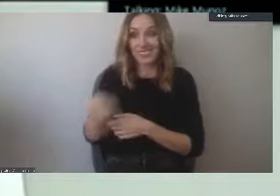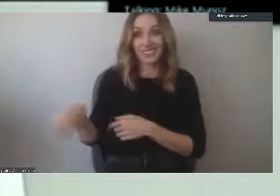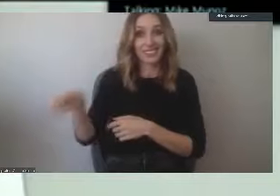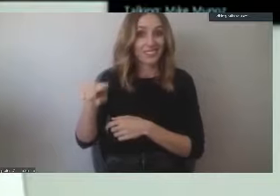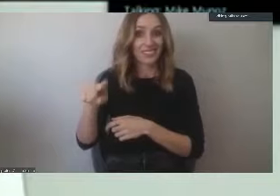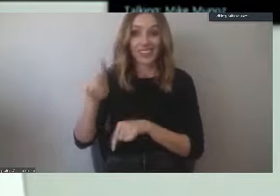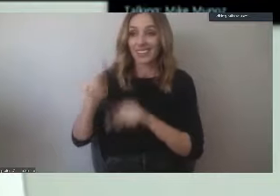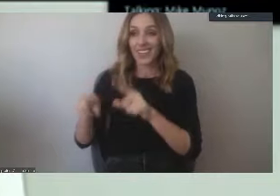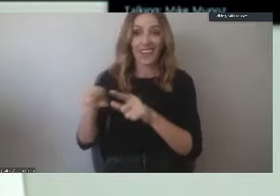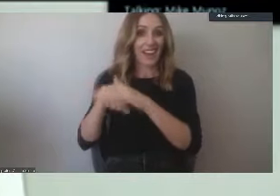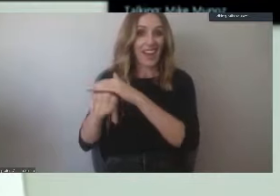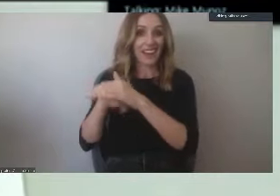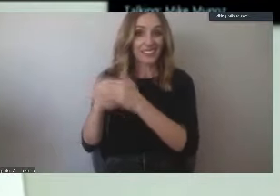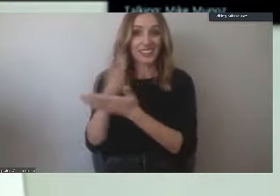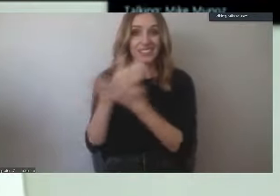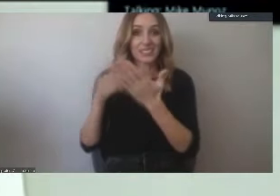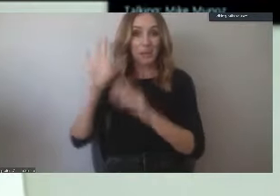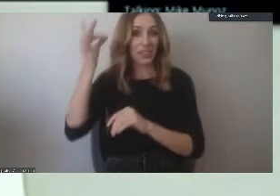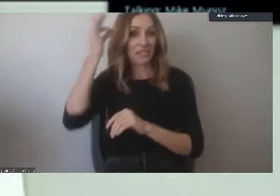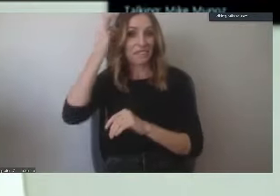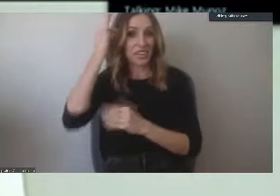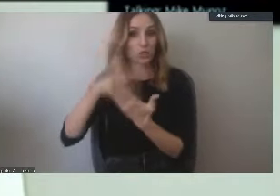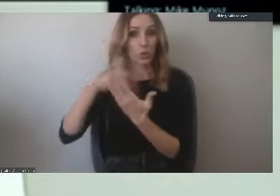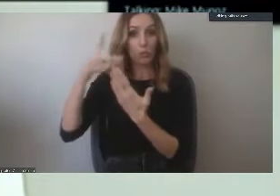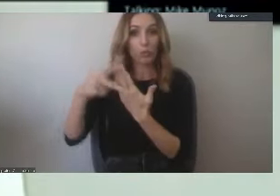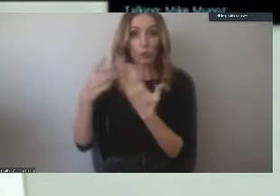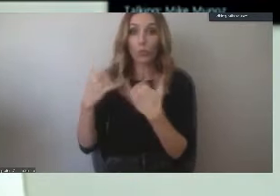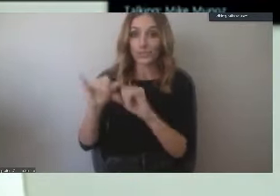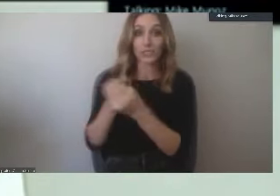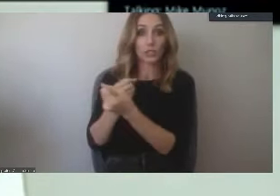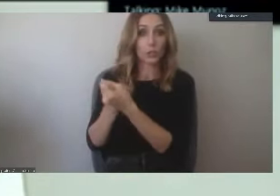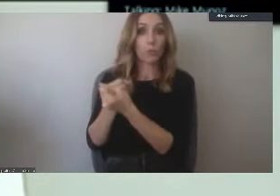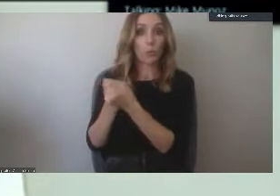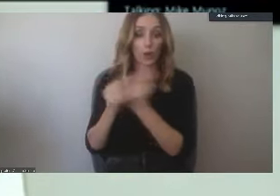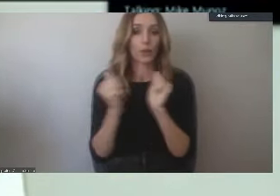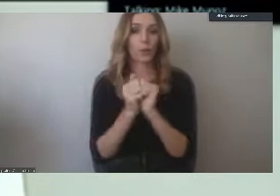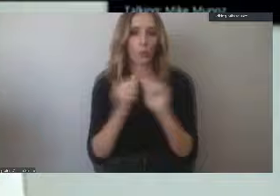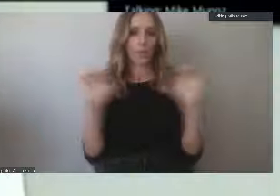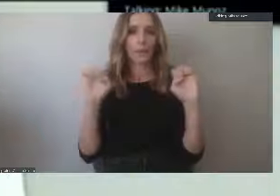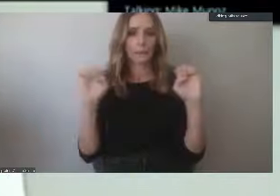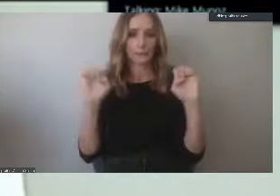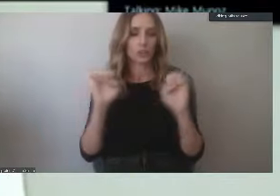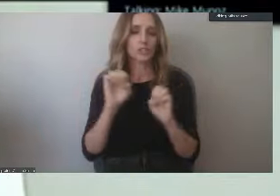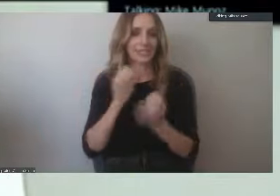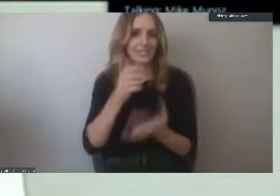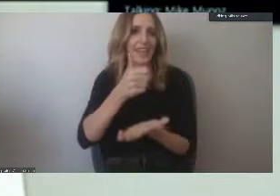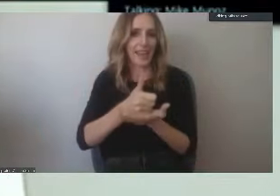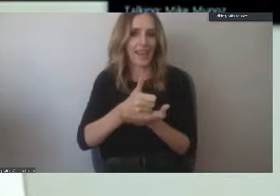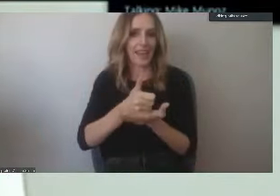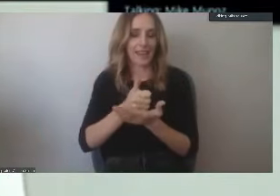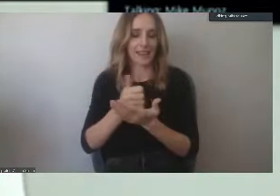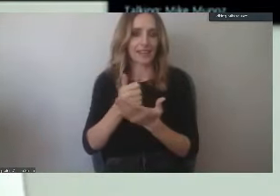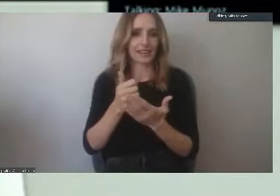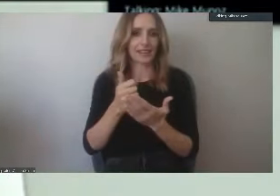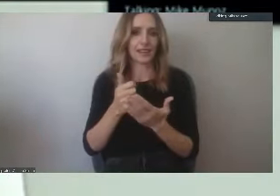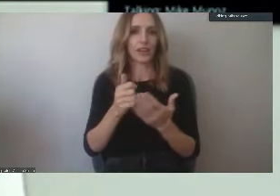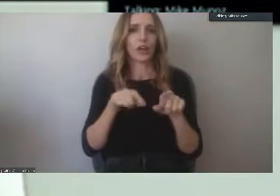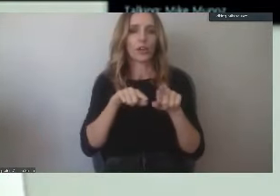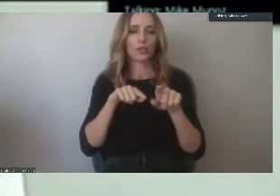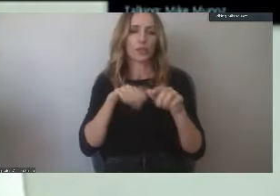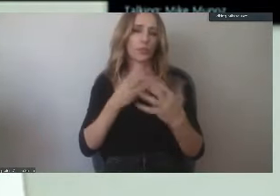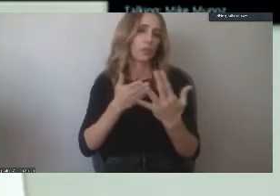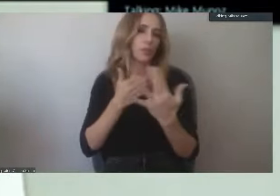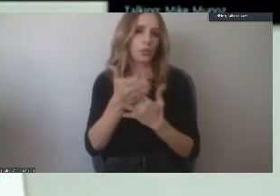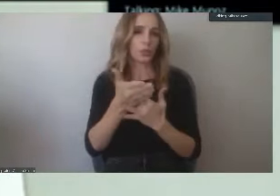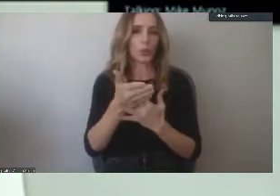federal financial aid programs. We are continuing to support our DREAMers with student emergency aid grant applications through our California Student Equity and Achievement